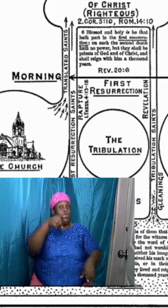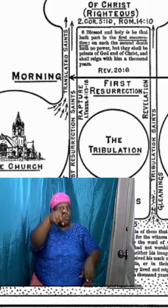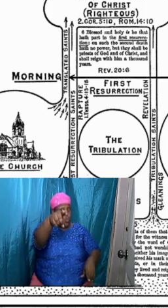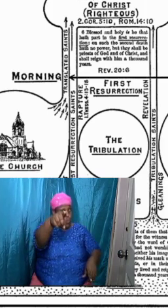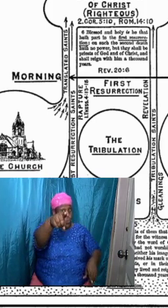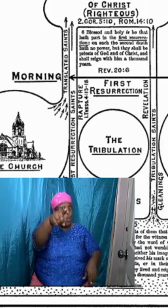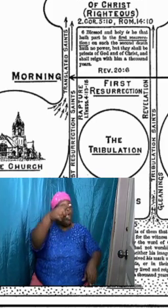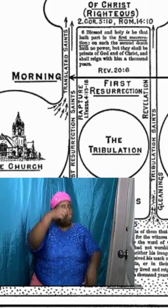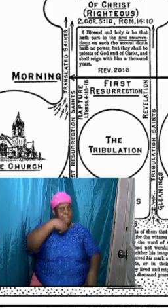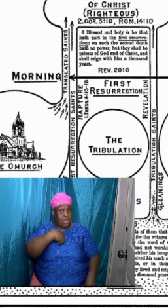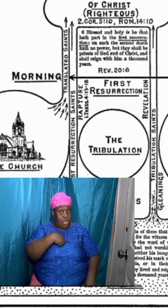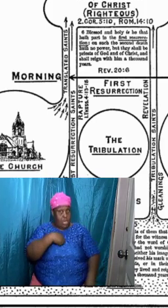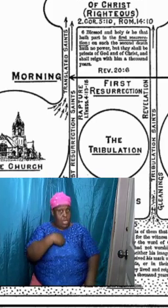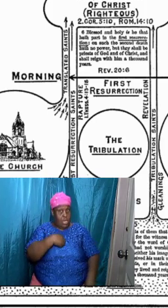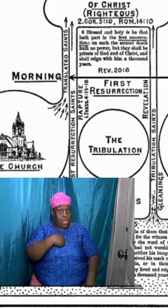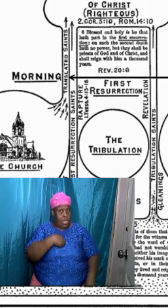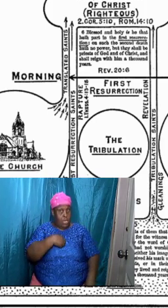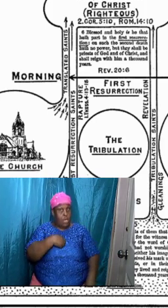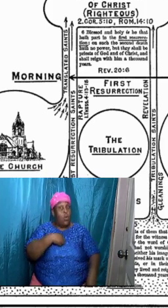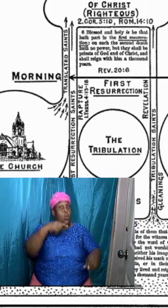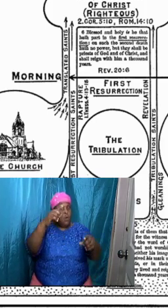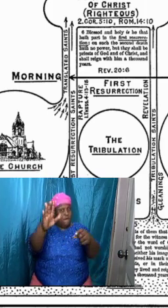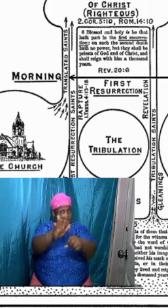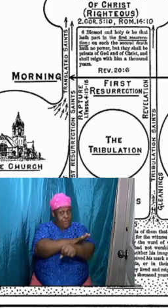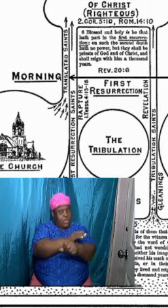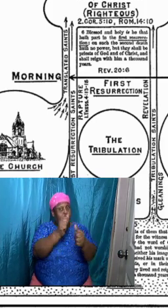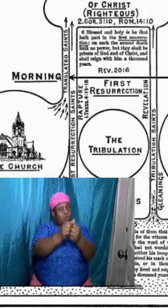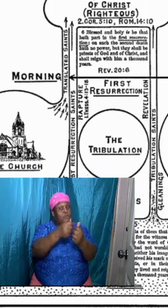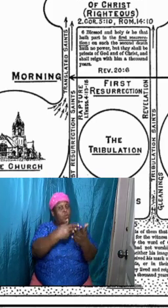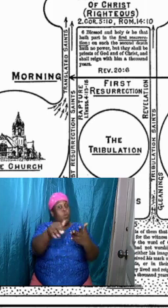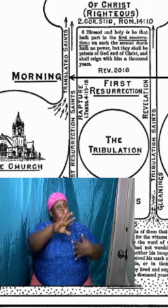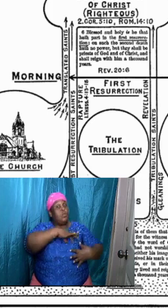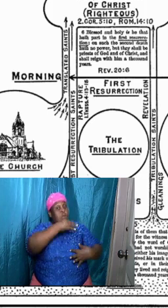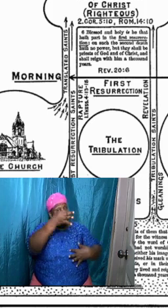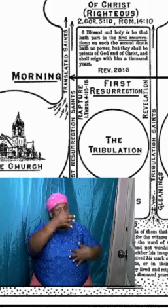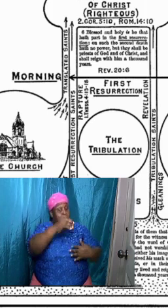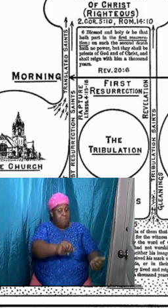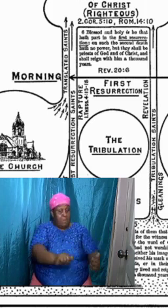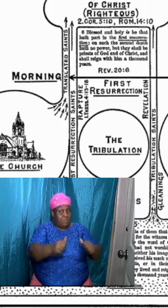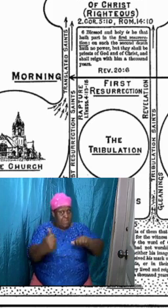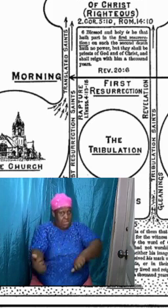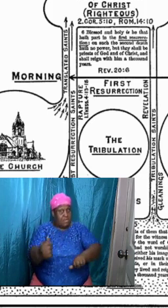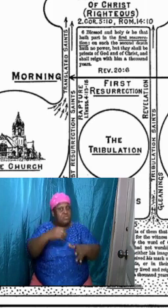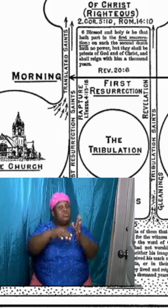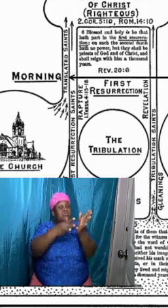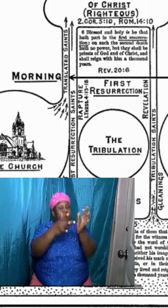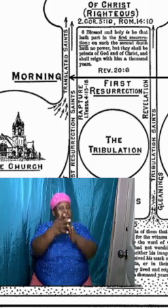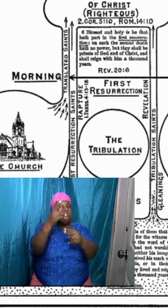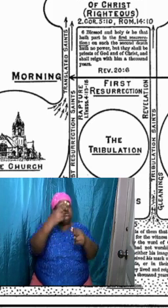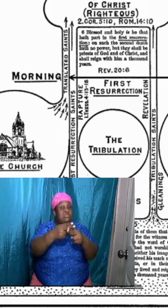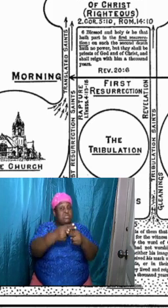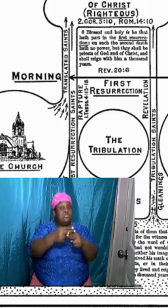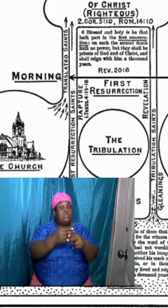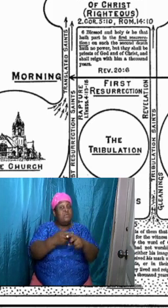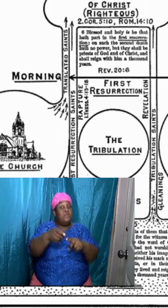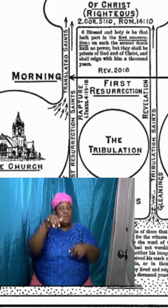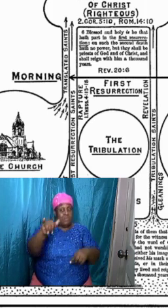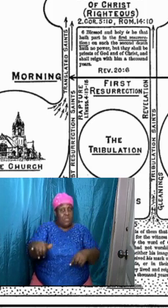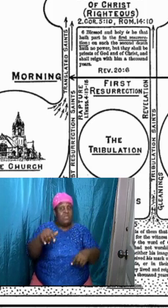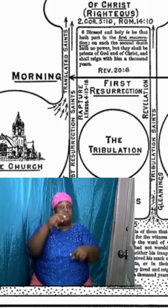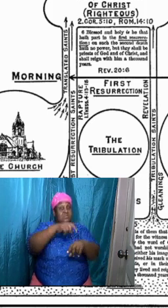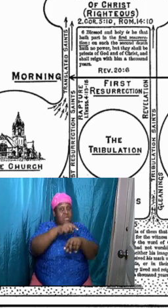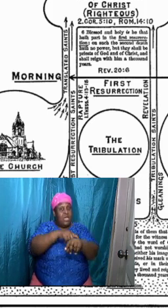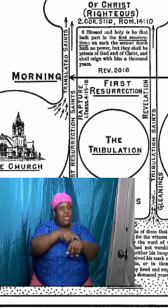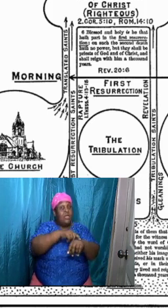were sealed with the spirit and were baptized in his name from that time all the way